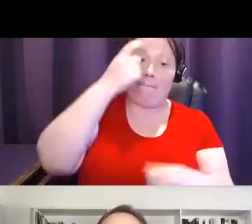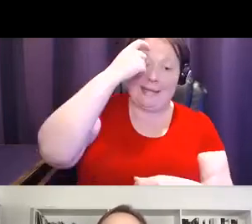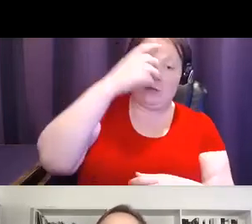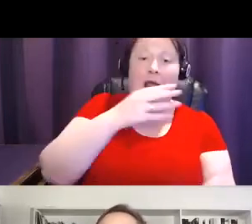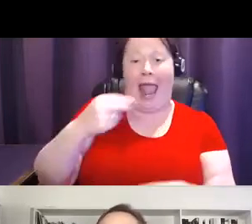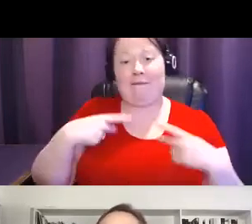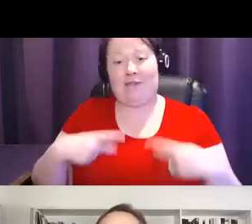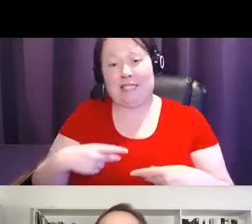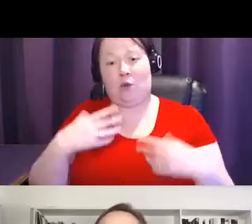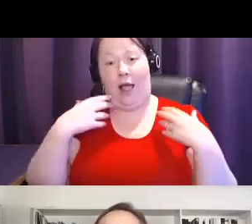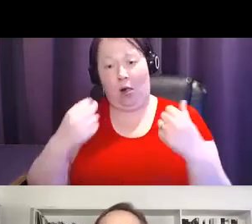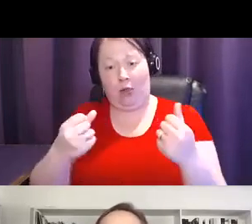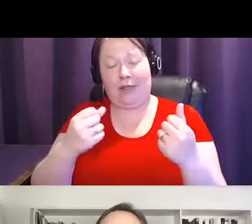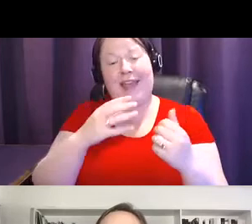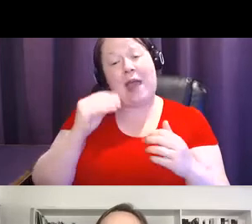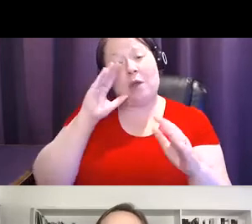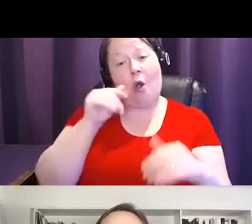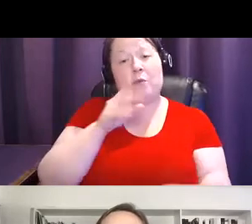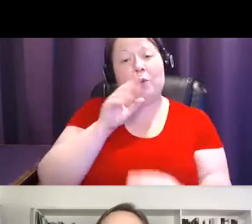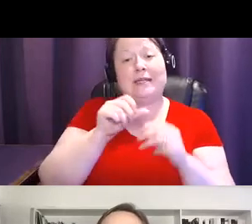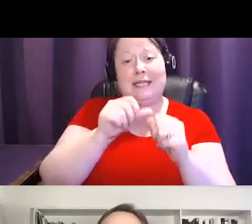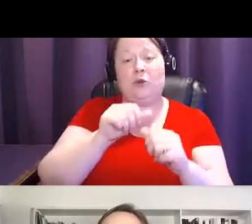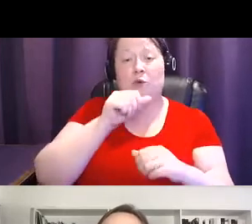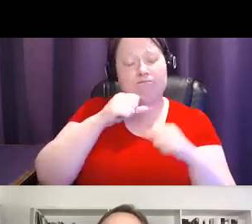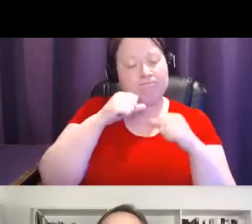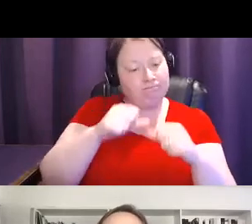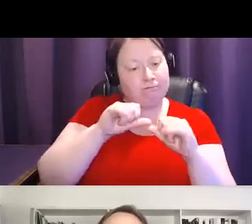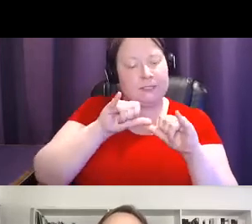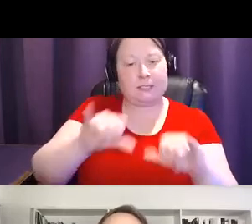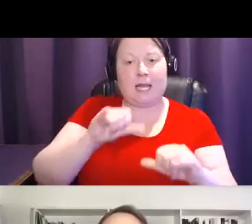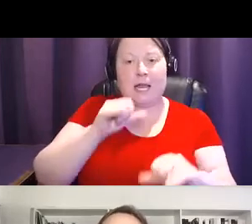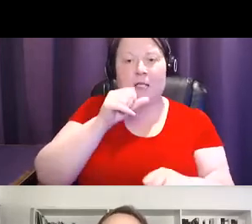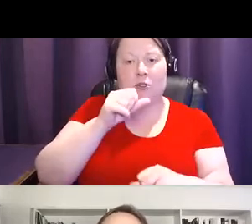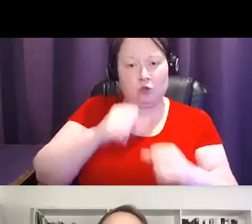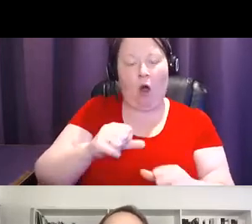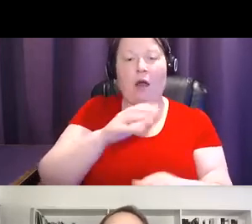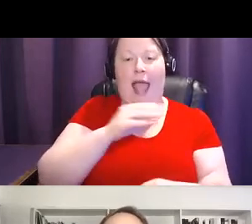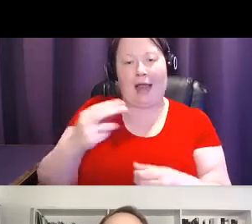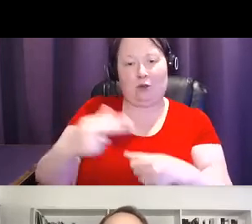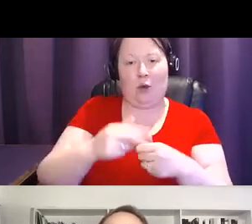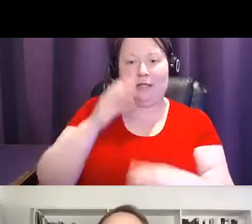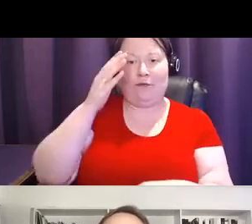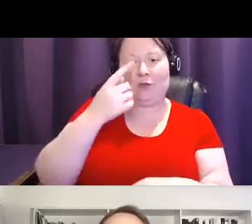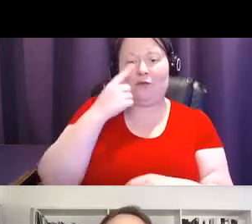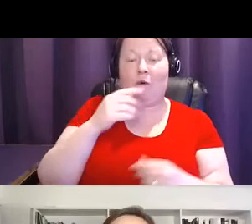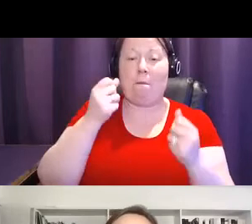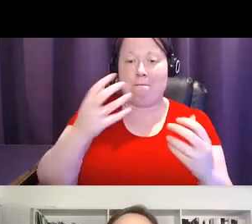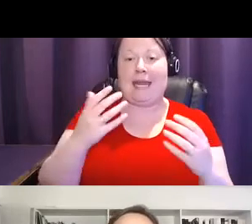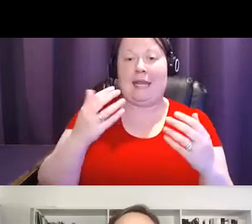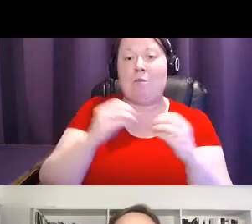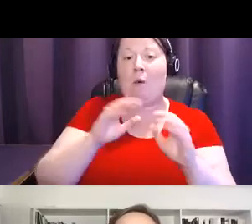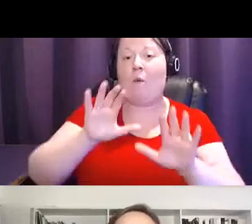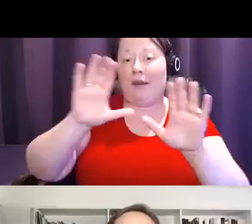And we hope that you can continue to stay strong and join us in the future for many wonderful more events.